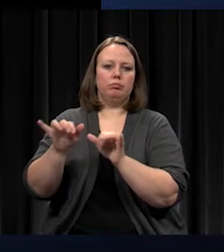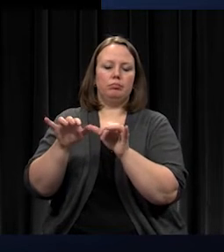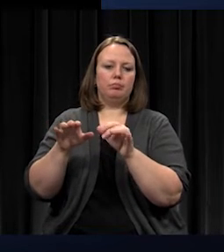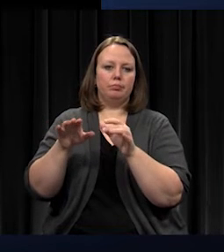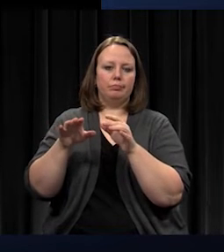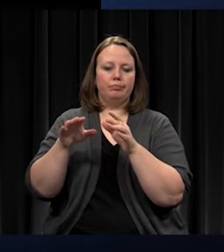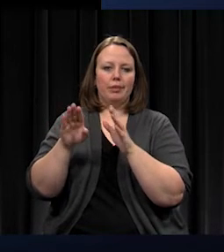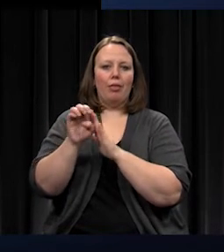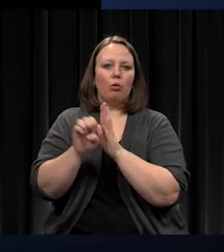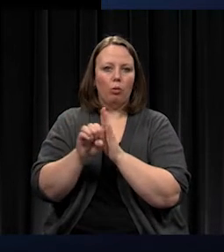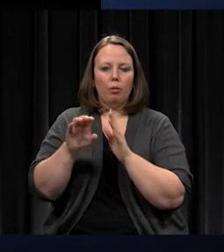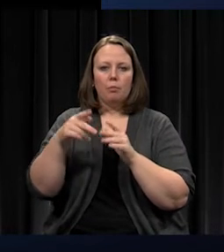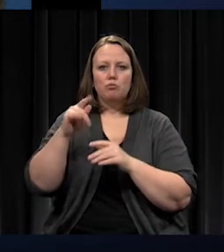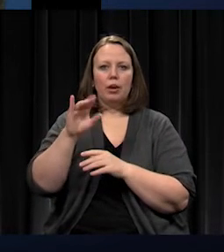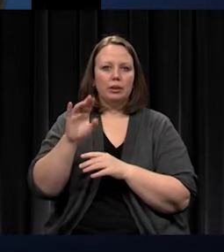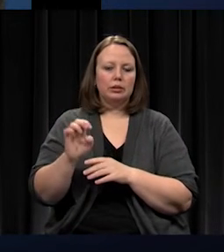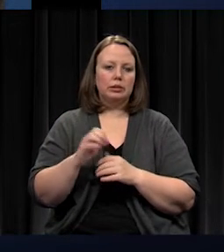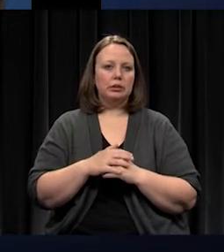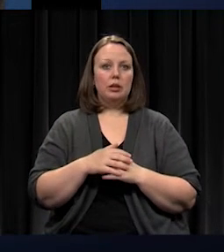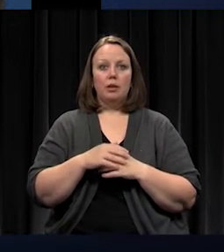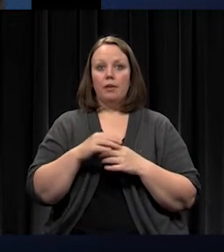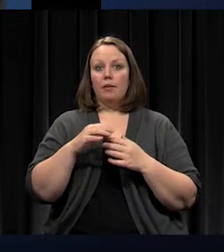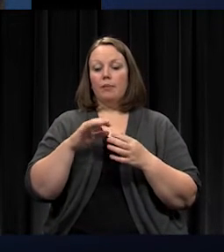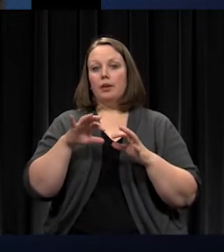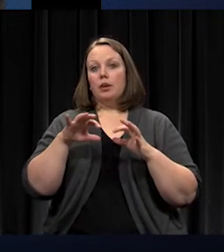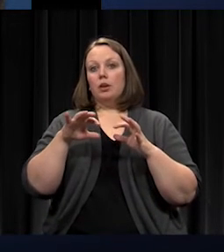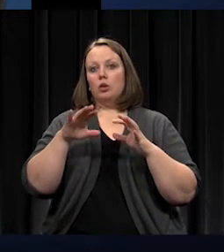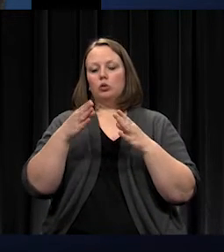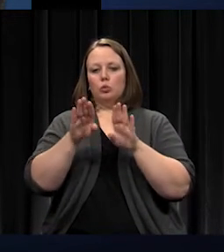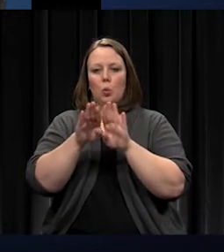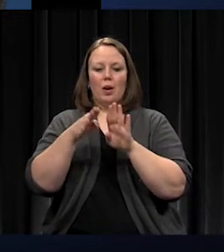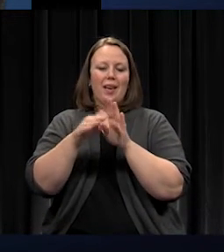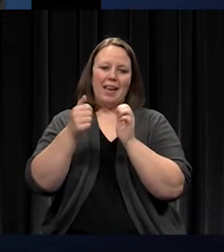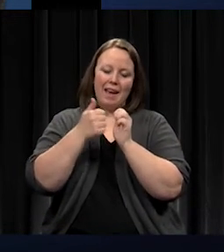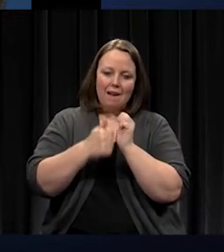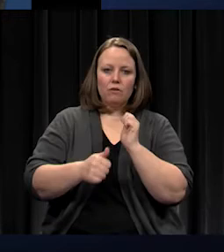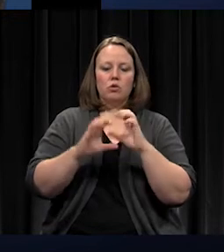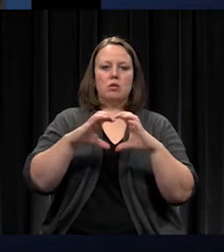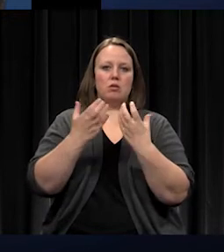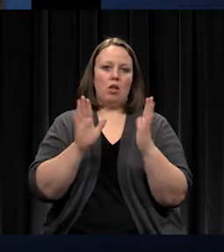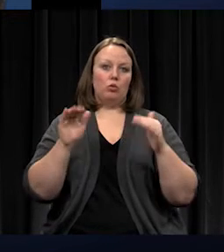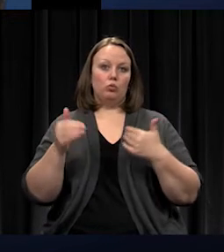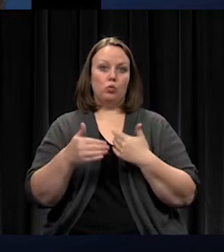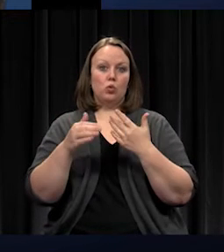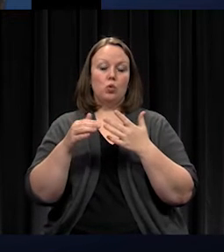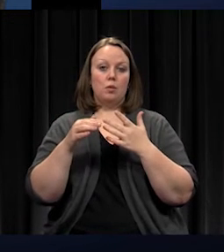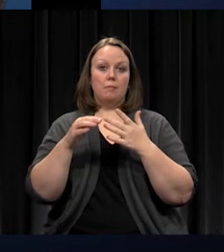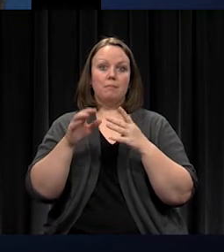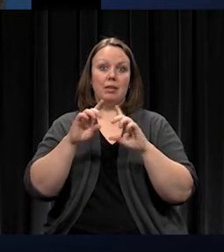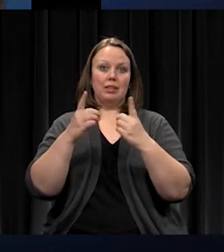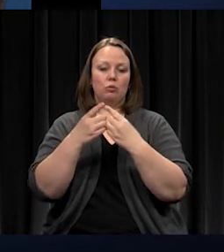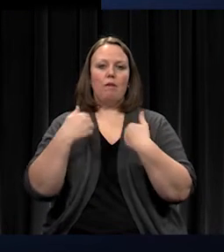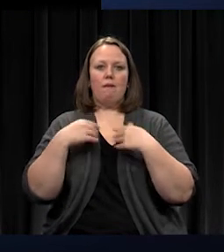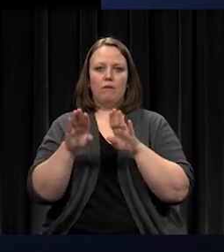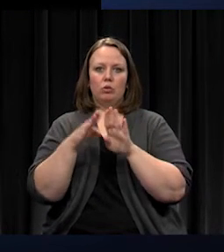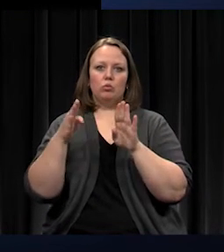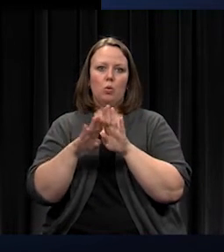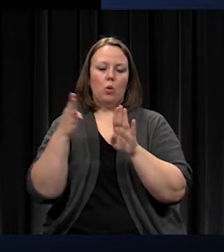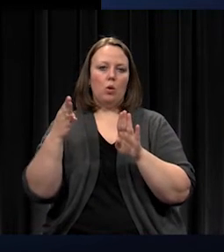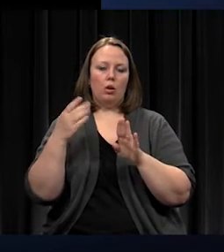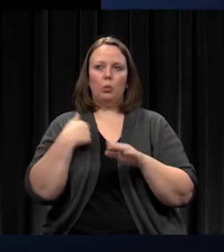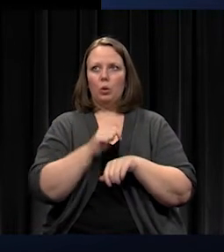completed securing our classrooms by putting doors on every classroom in the district, a project that multiple boards have been working on for years.